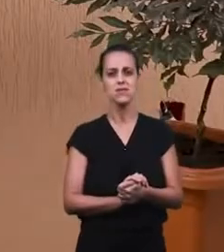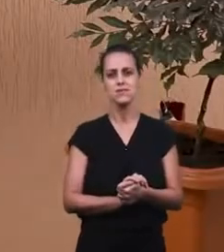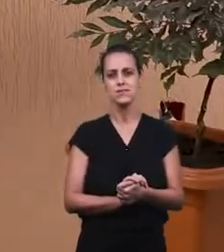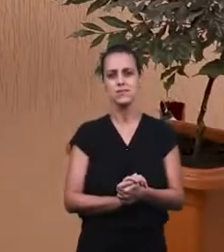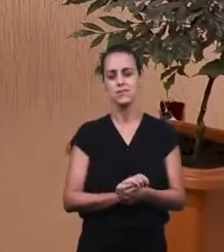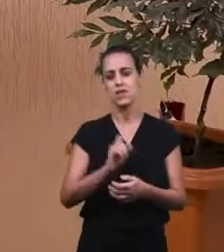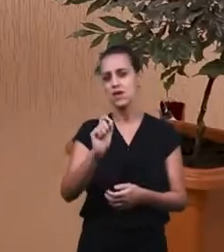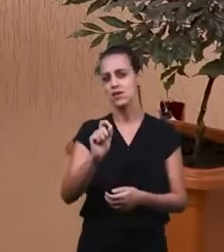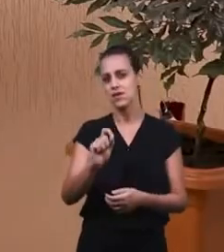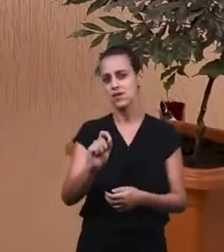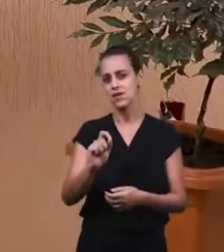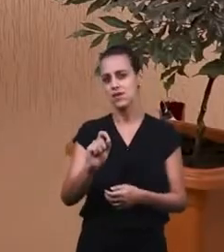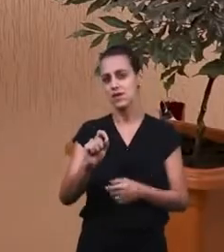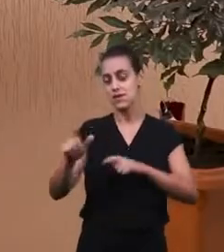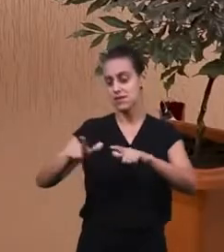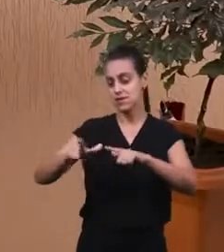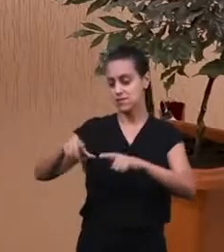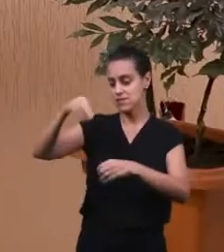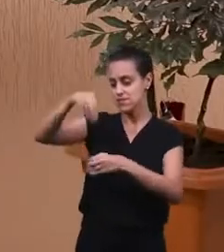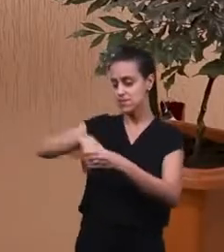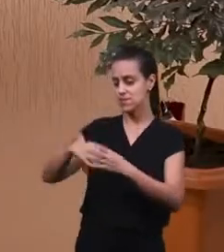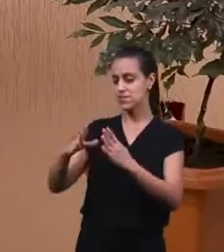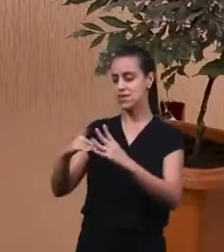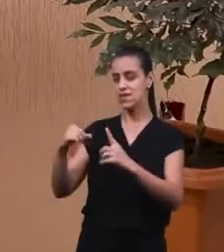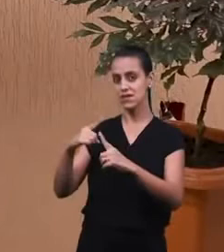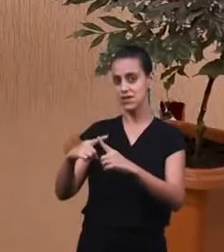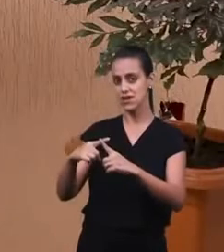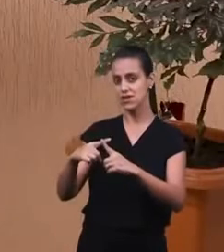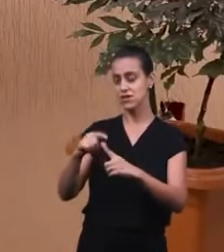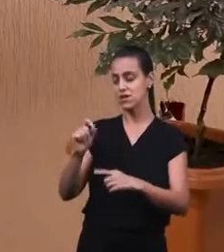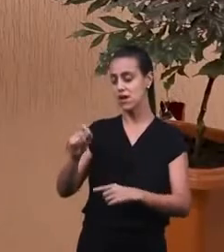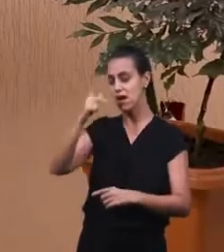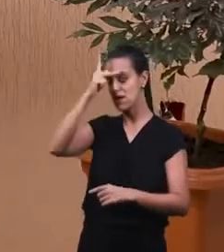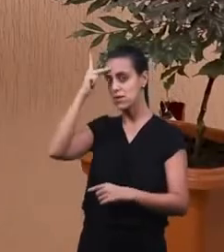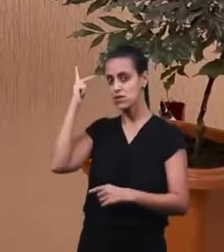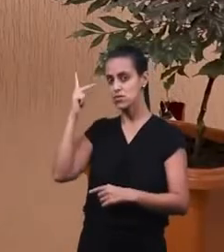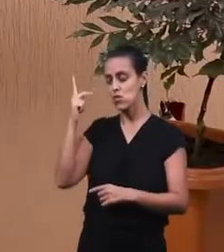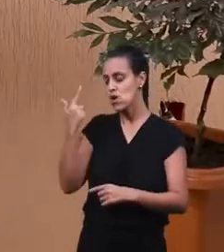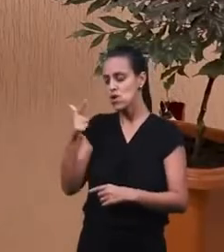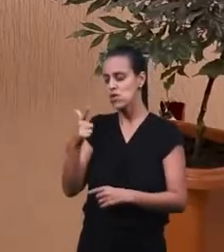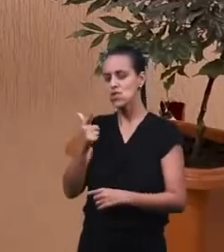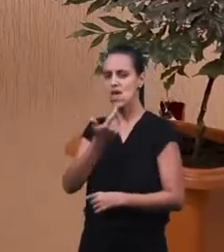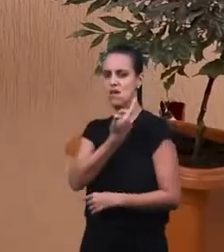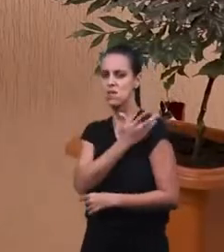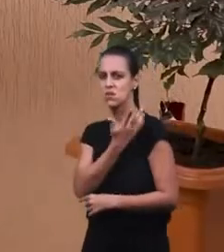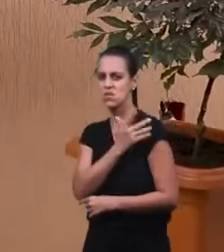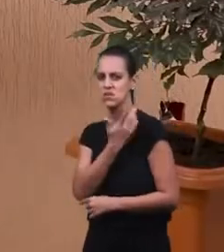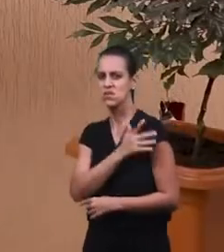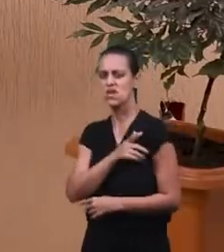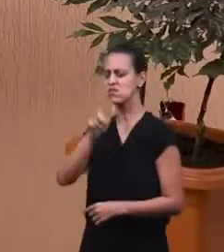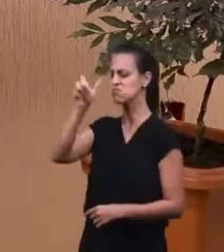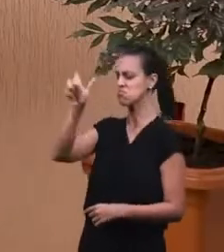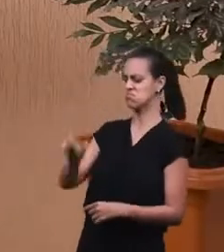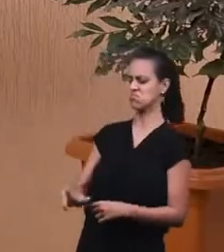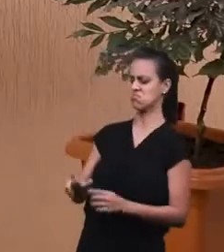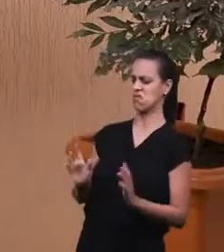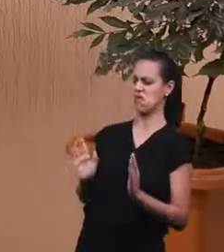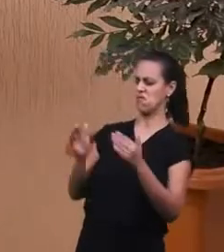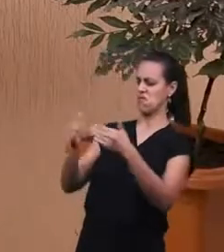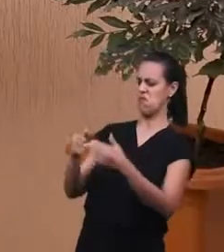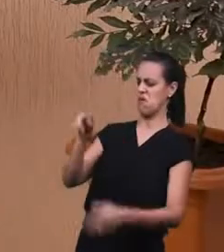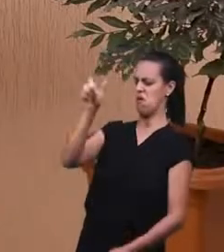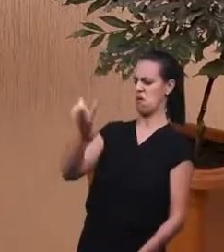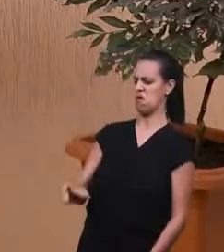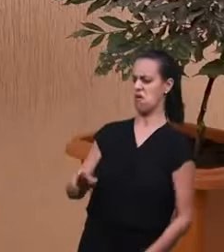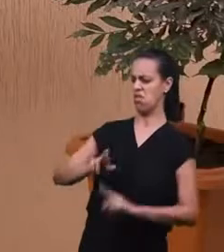to work. With the church. With the people. So there is no prejudice. No stereotyping. Stigma.